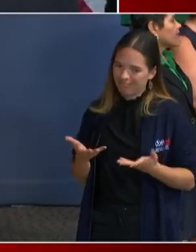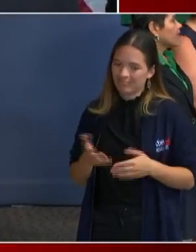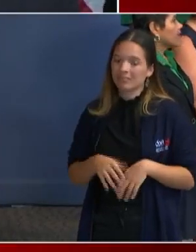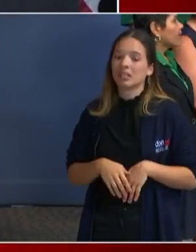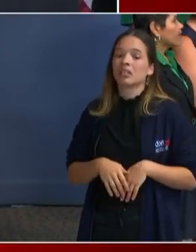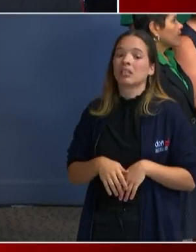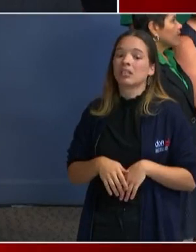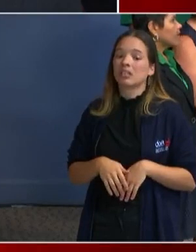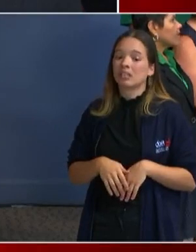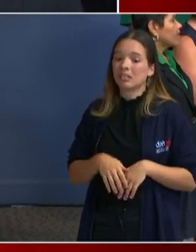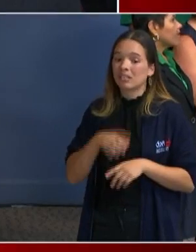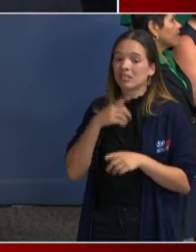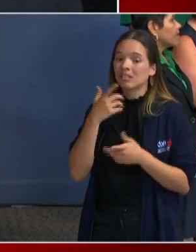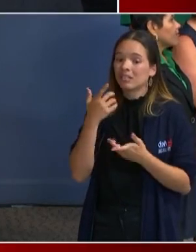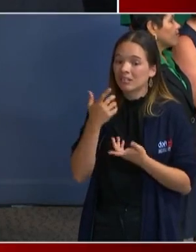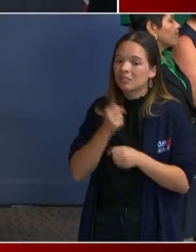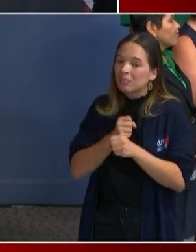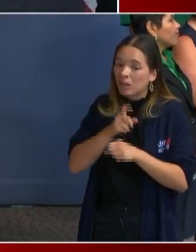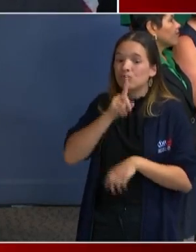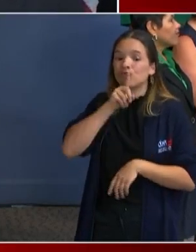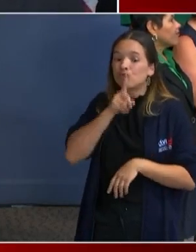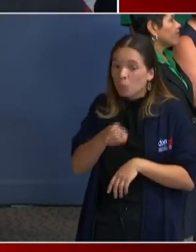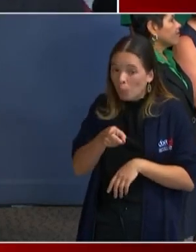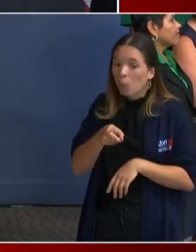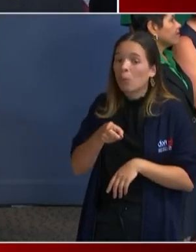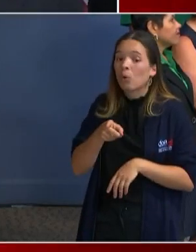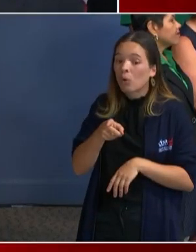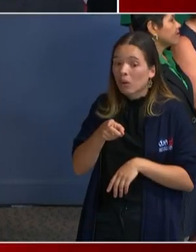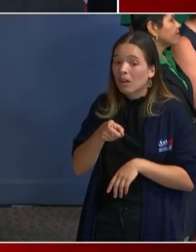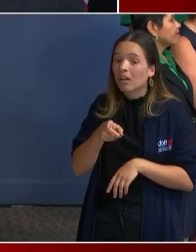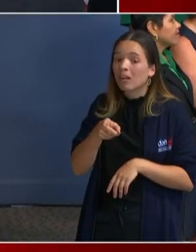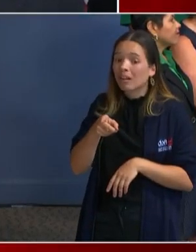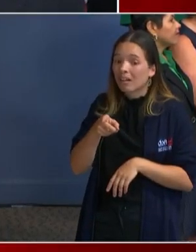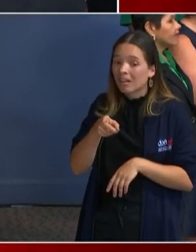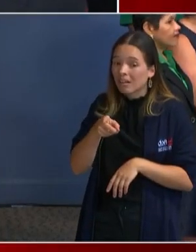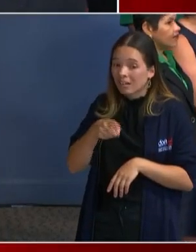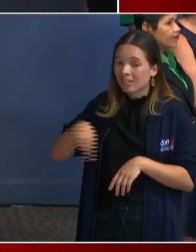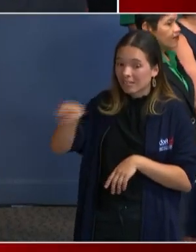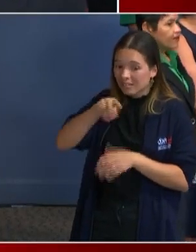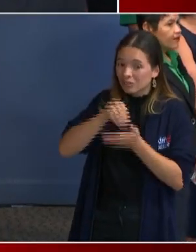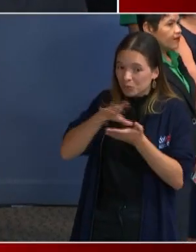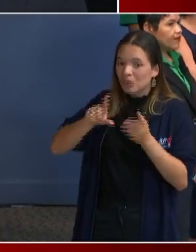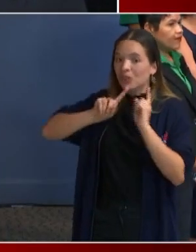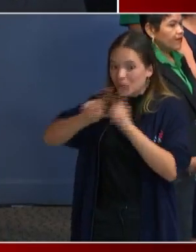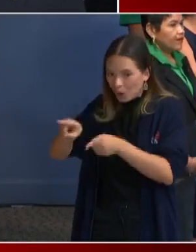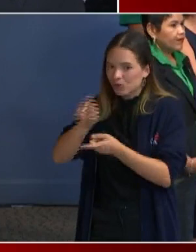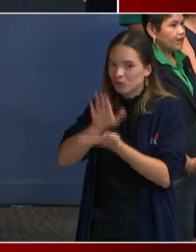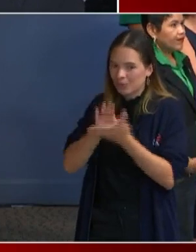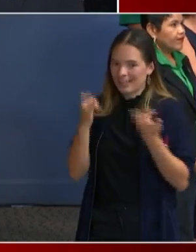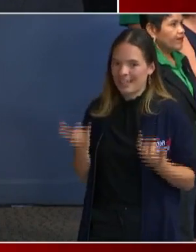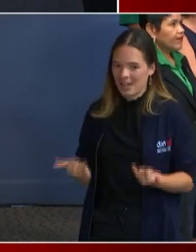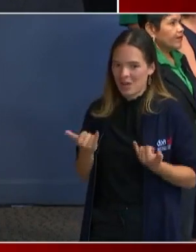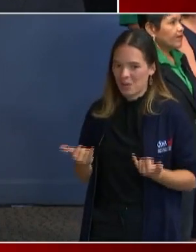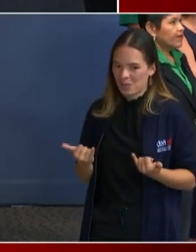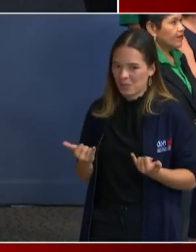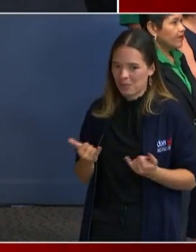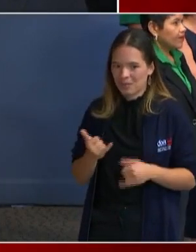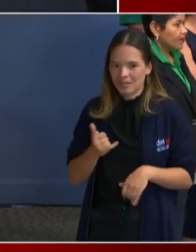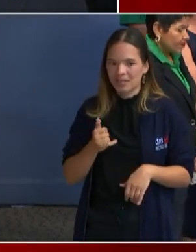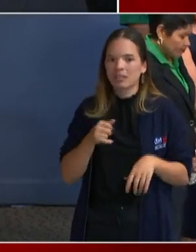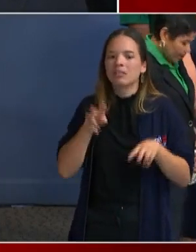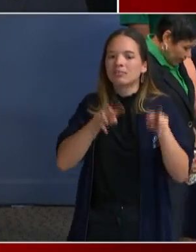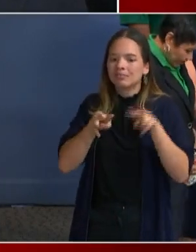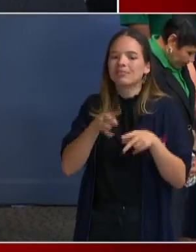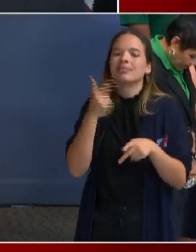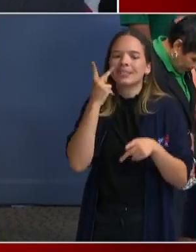they are enforcing truancy right now. They're going to places where juveniles hang out when they should be at school. We